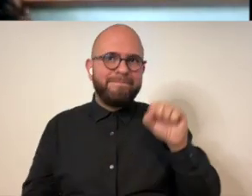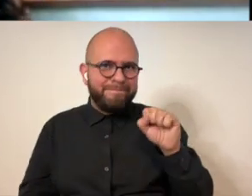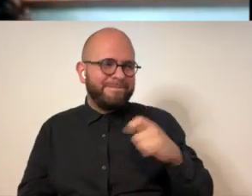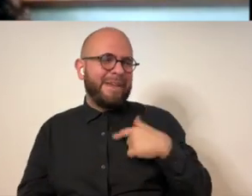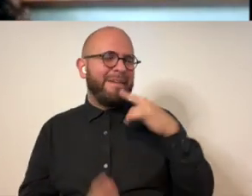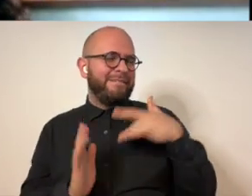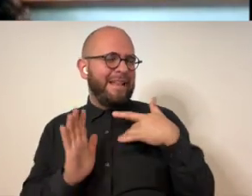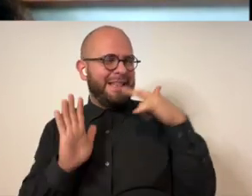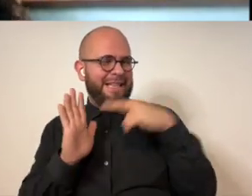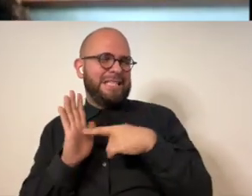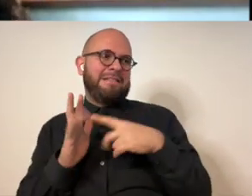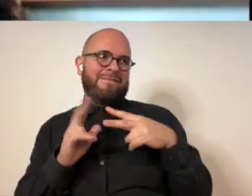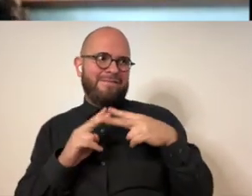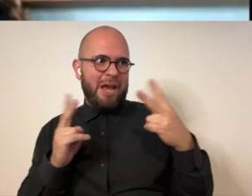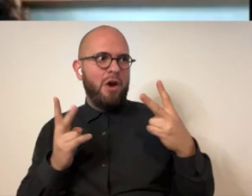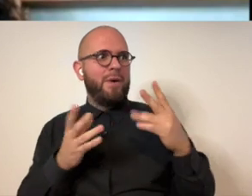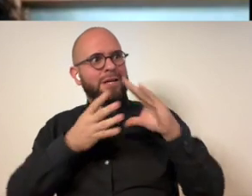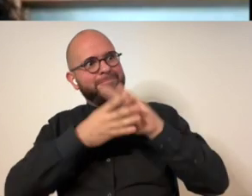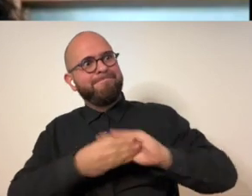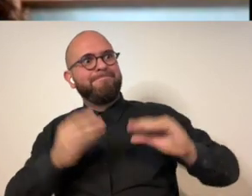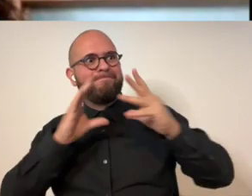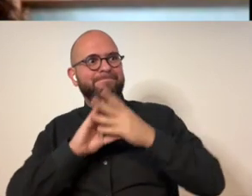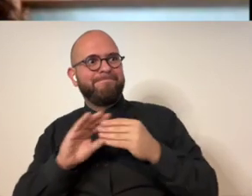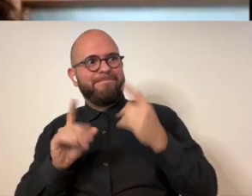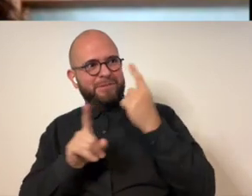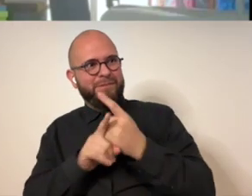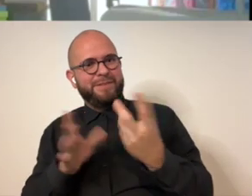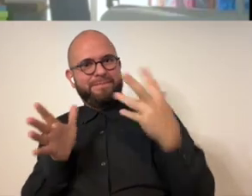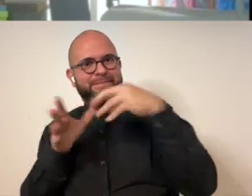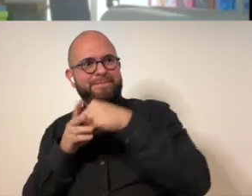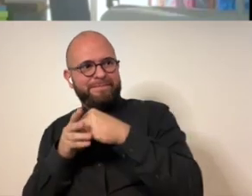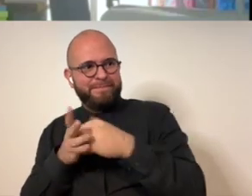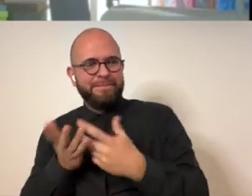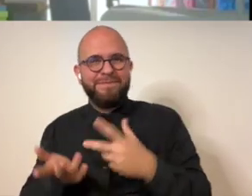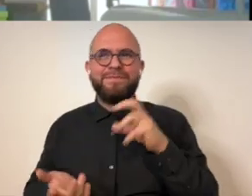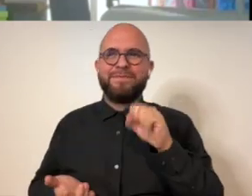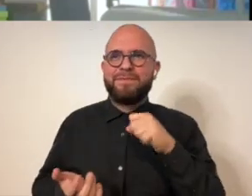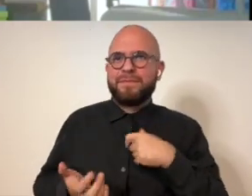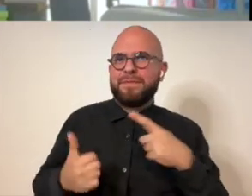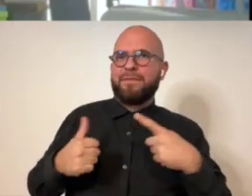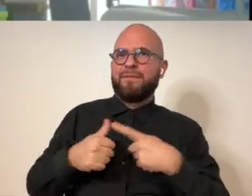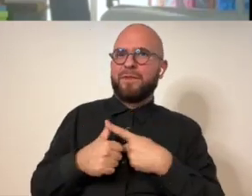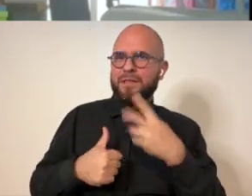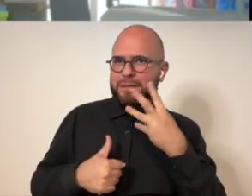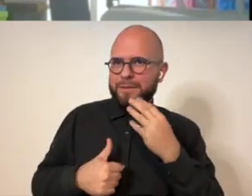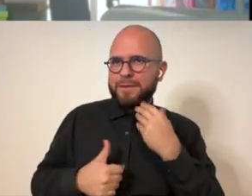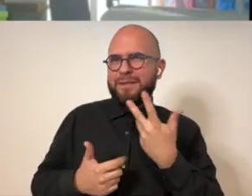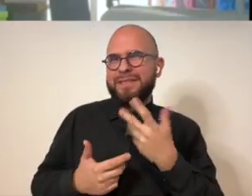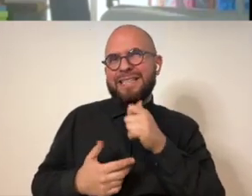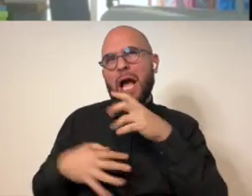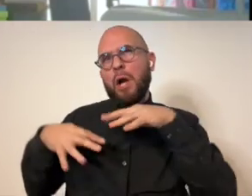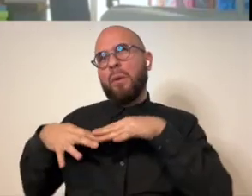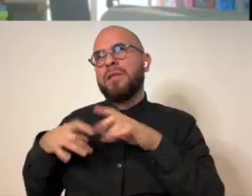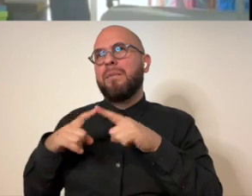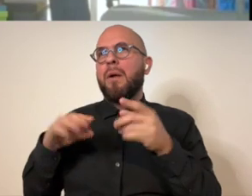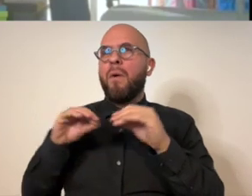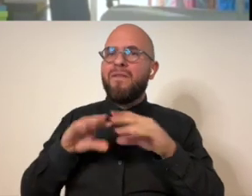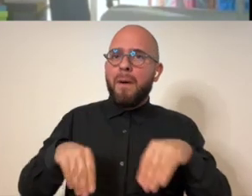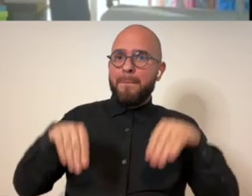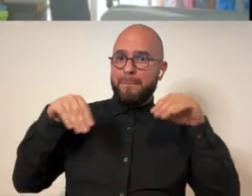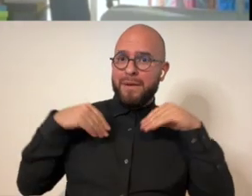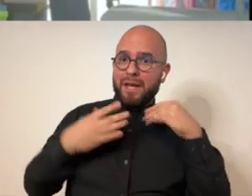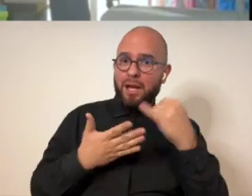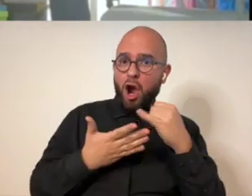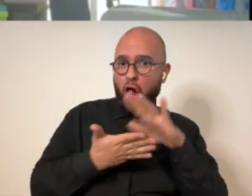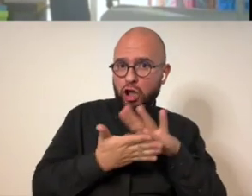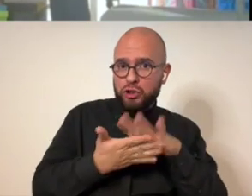bits it's also such a storytelling medium yeah my first exploration of not quite quilting but